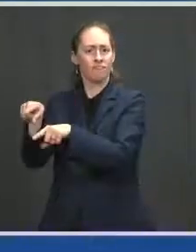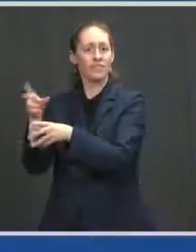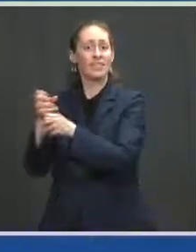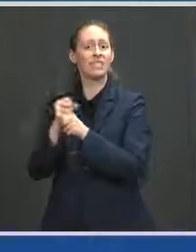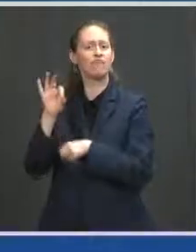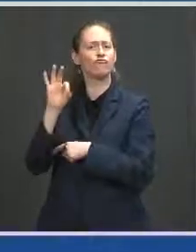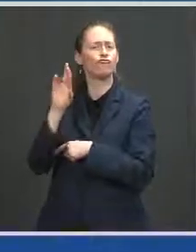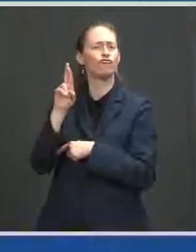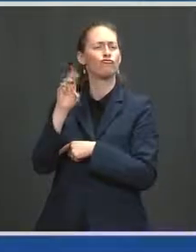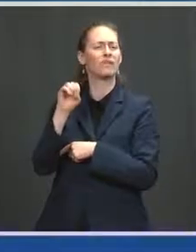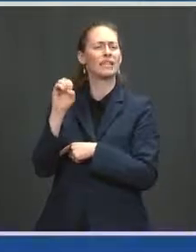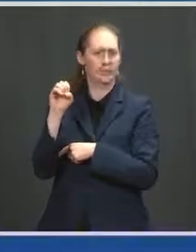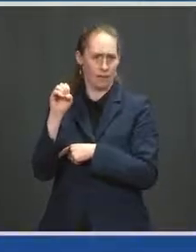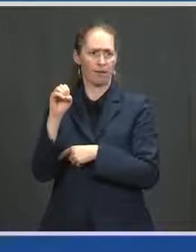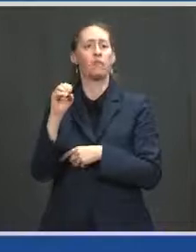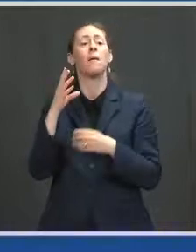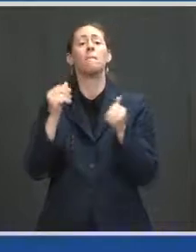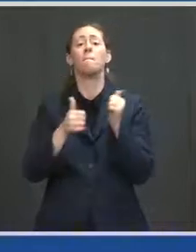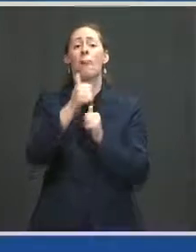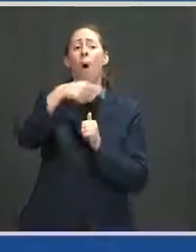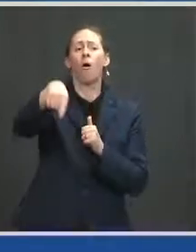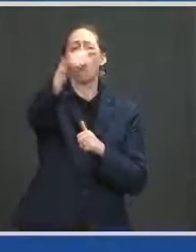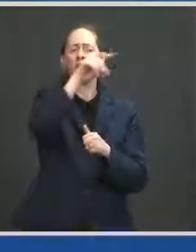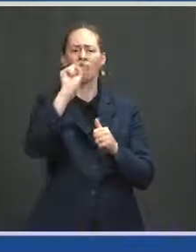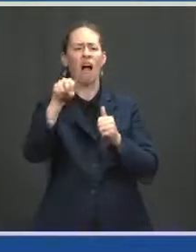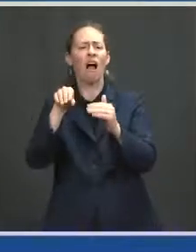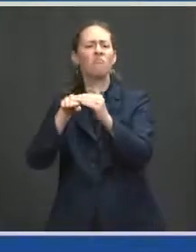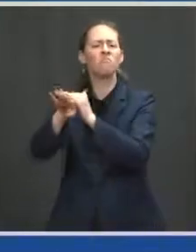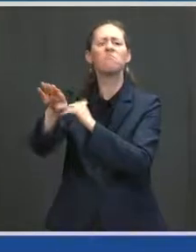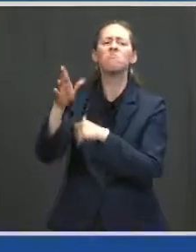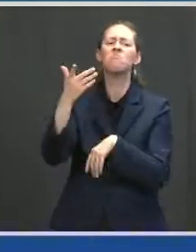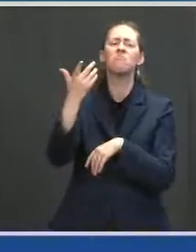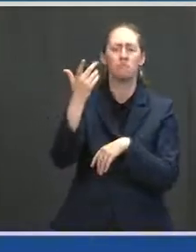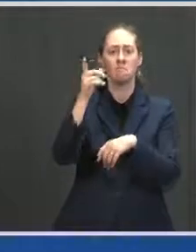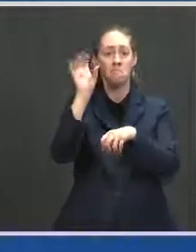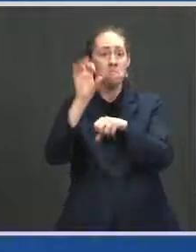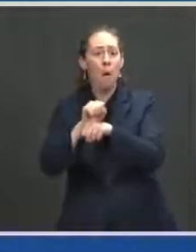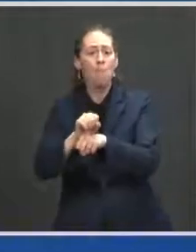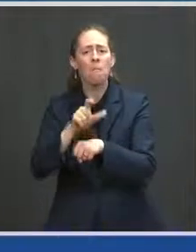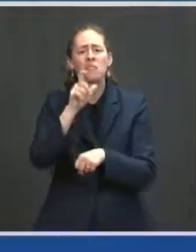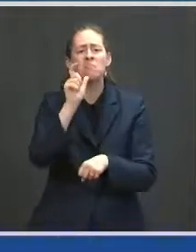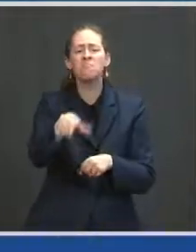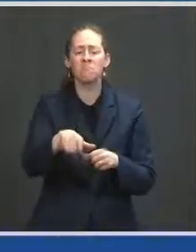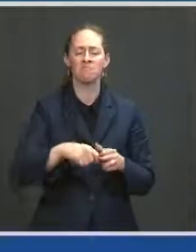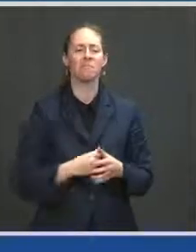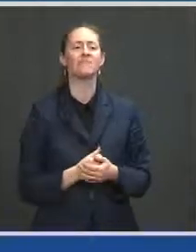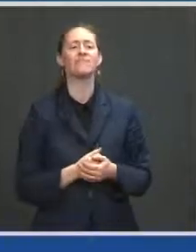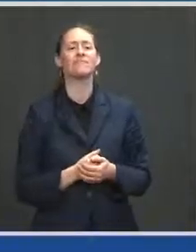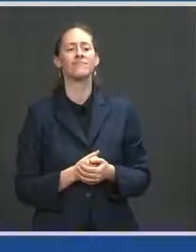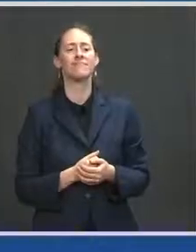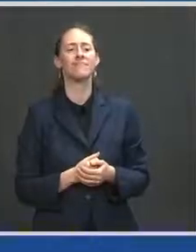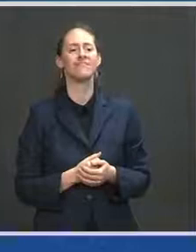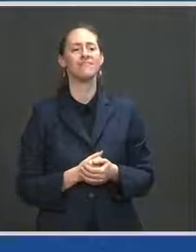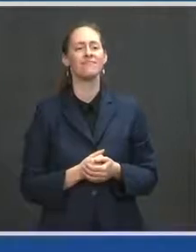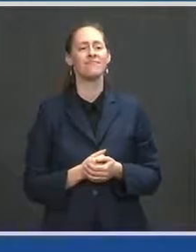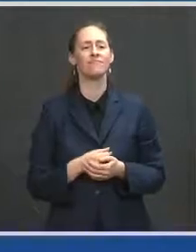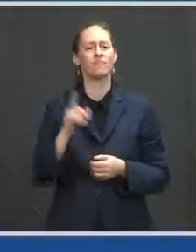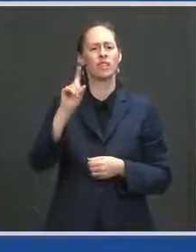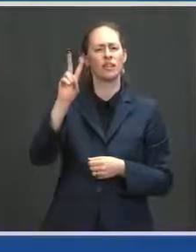places allow walk-up vaccinations. No appointment needed. You can go to vaccines.gov